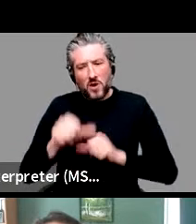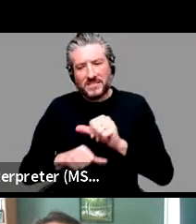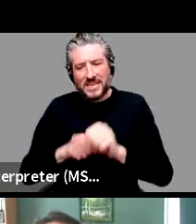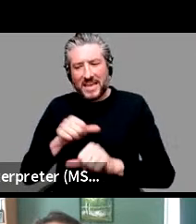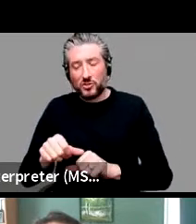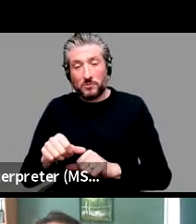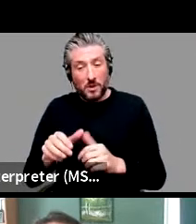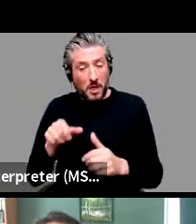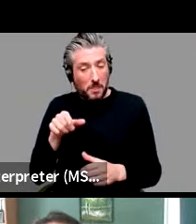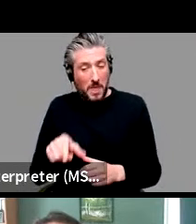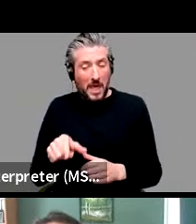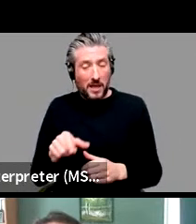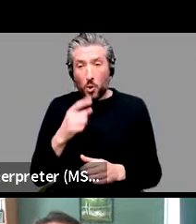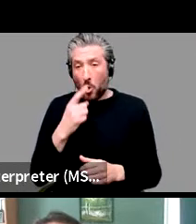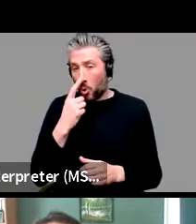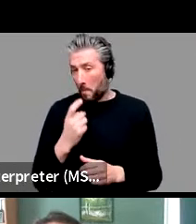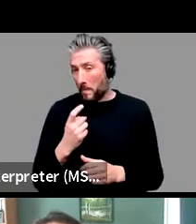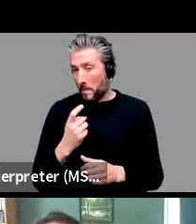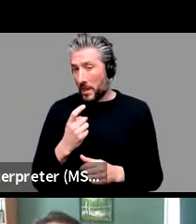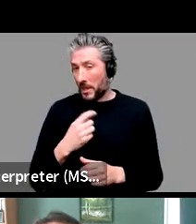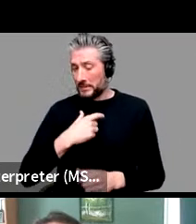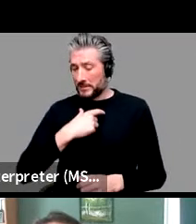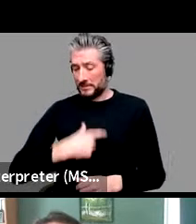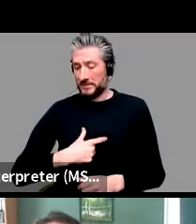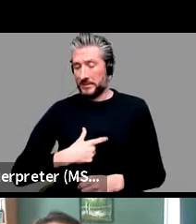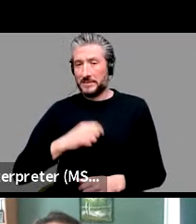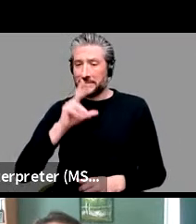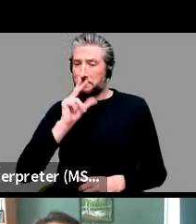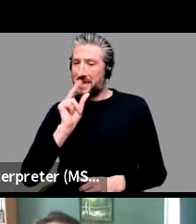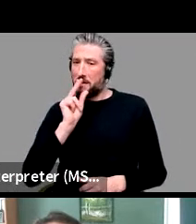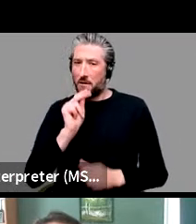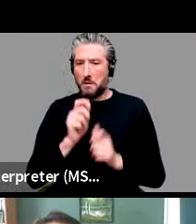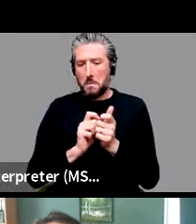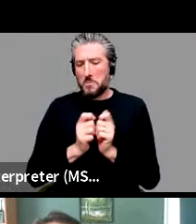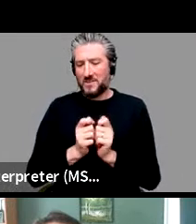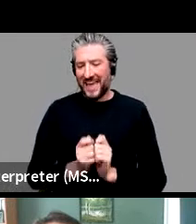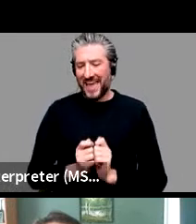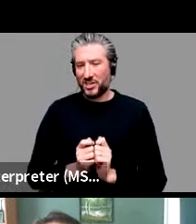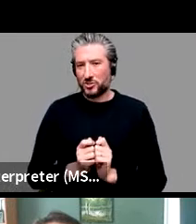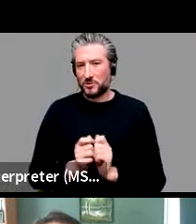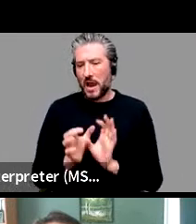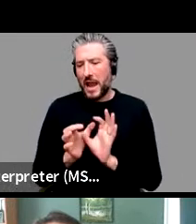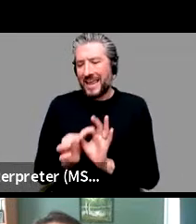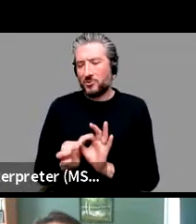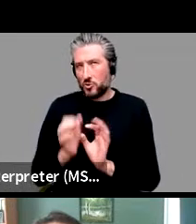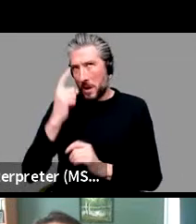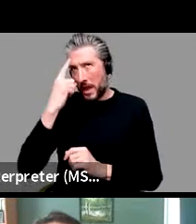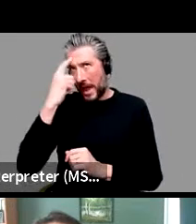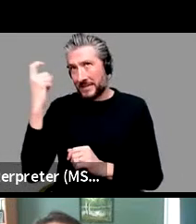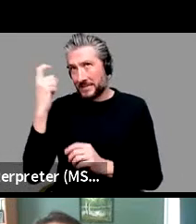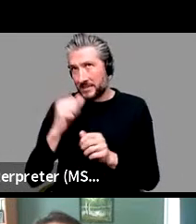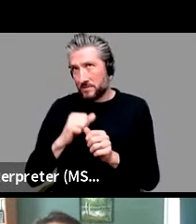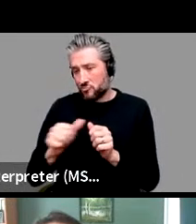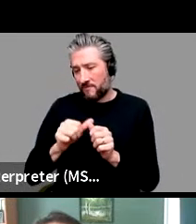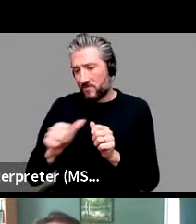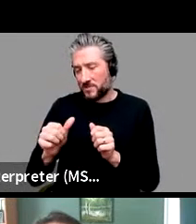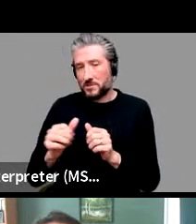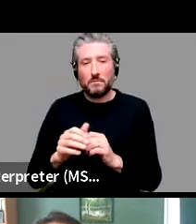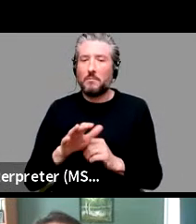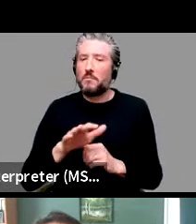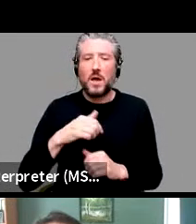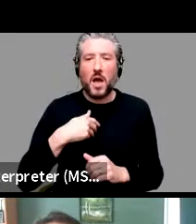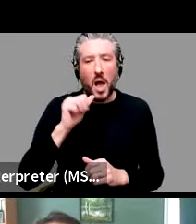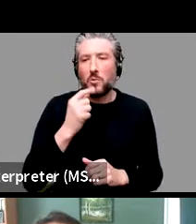the modifications of speakers accessibility preferences? I would say regularization comes from the clustering,